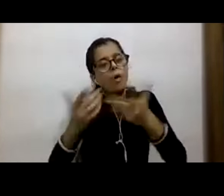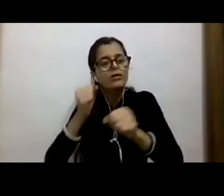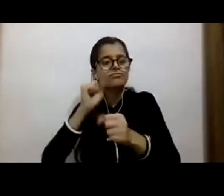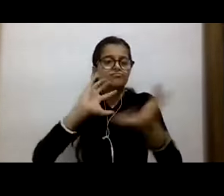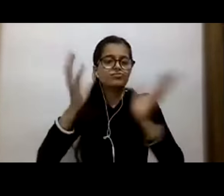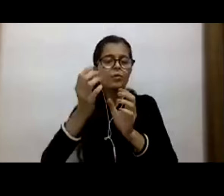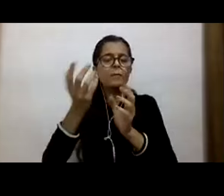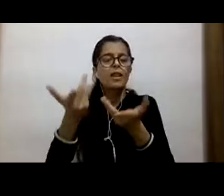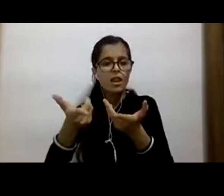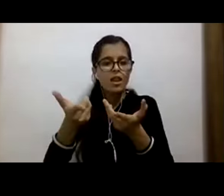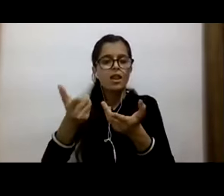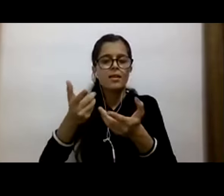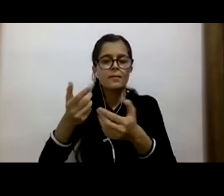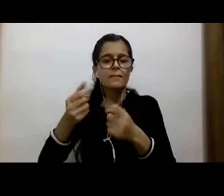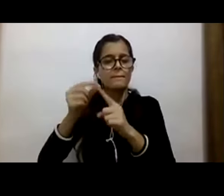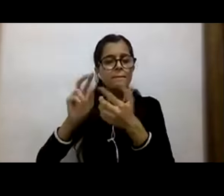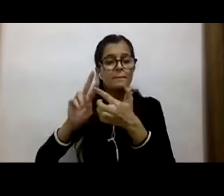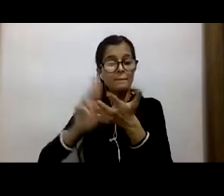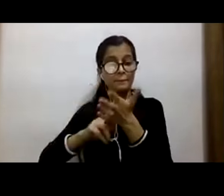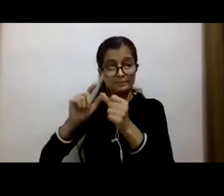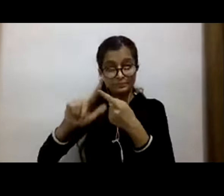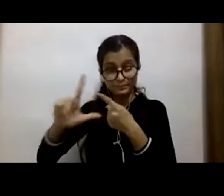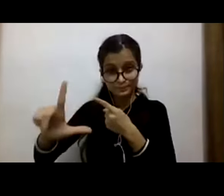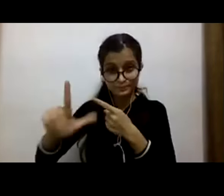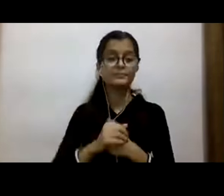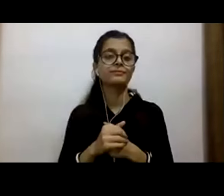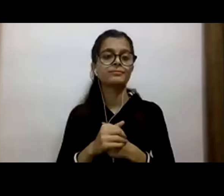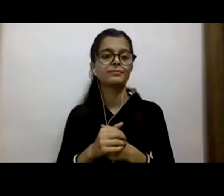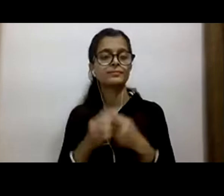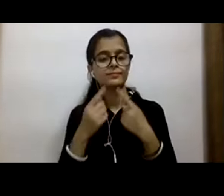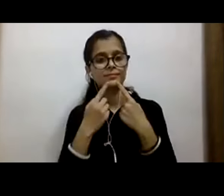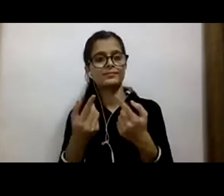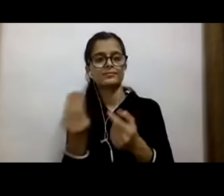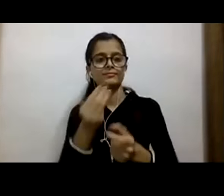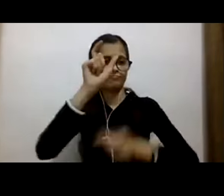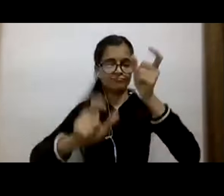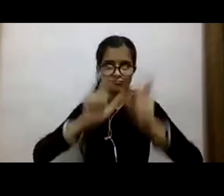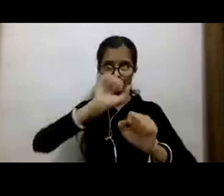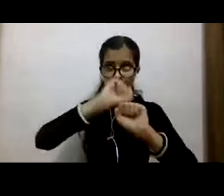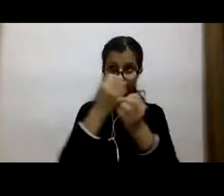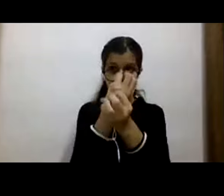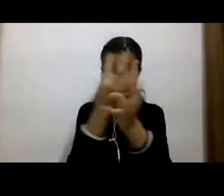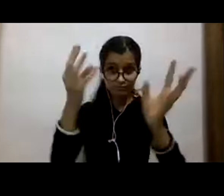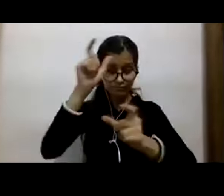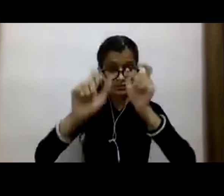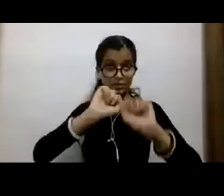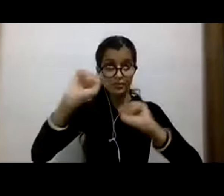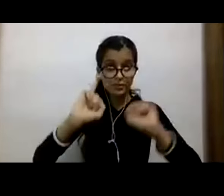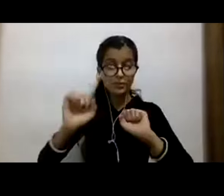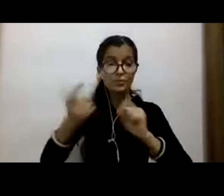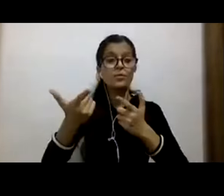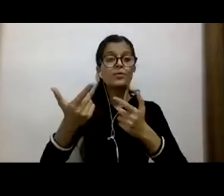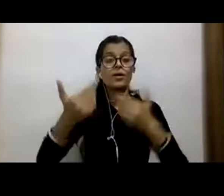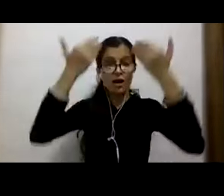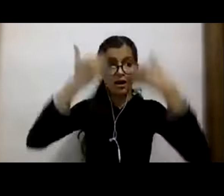You know, as COVID has shown us, we as a society have instilled in our population to run towards healthcare organizations at times of